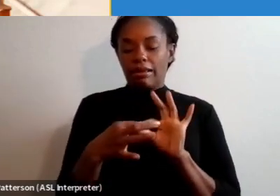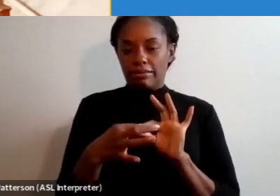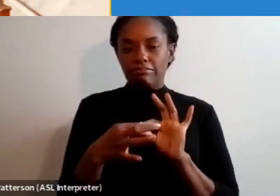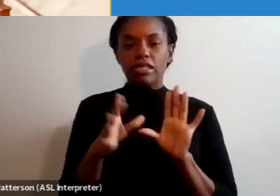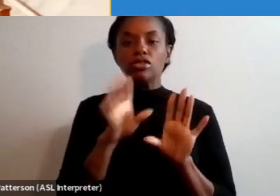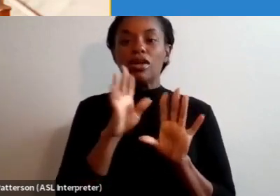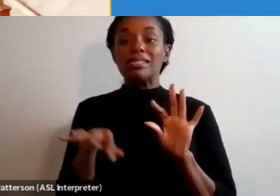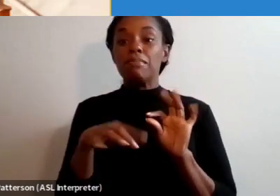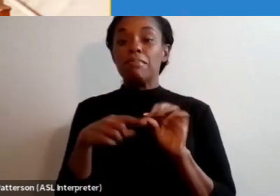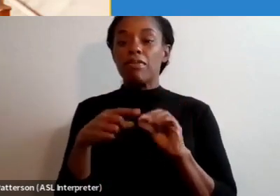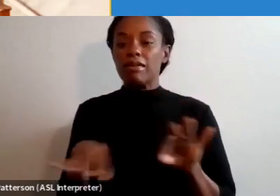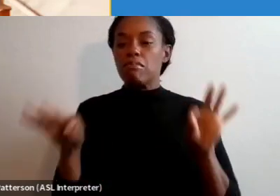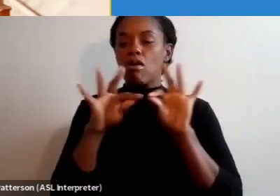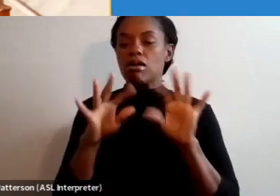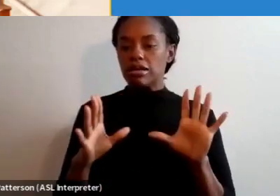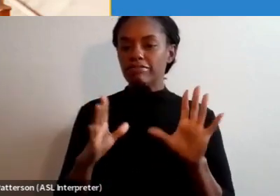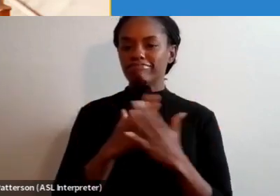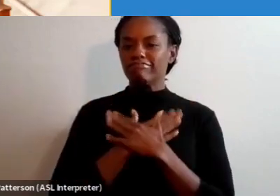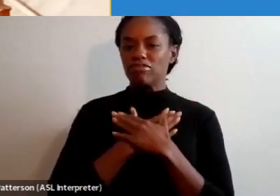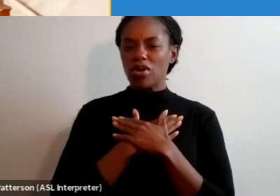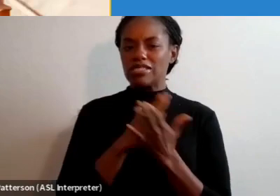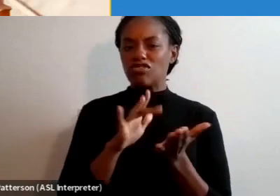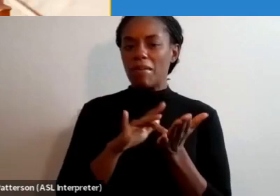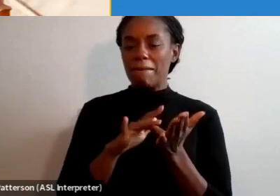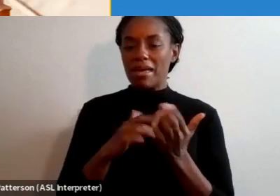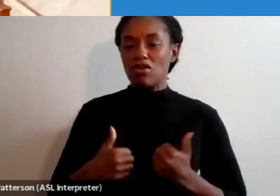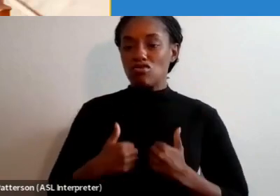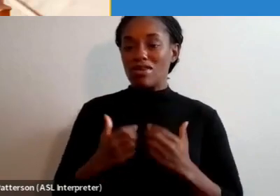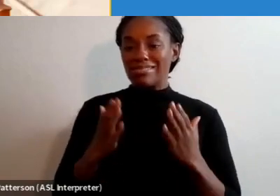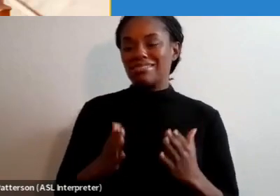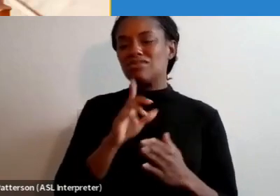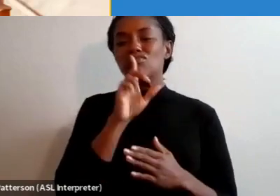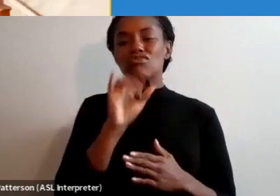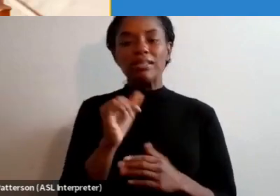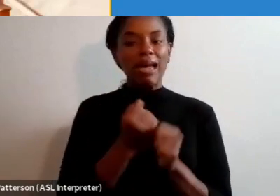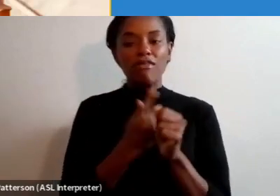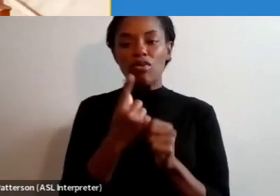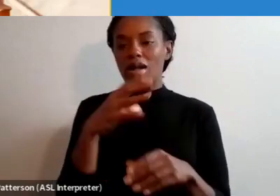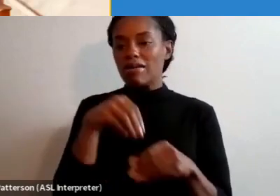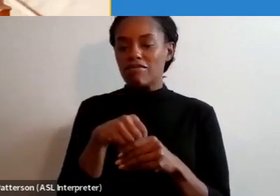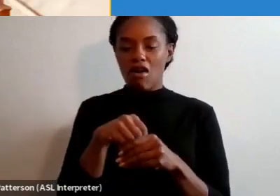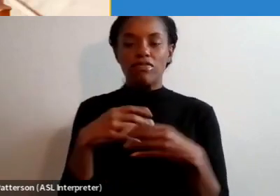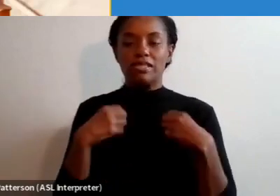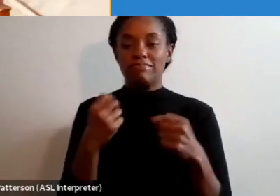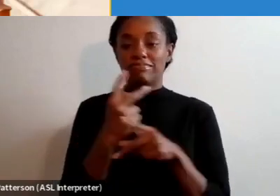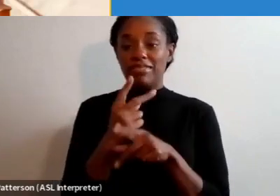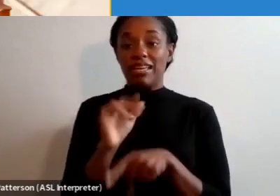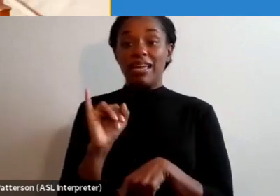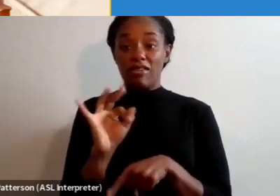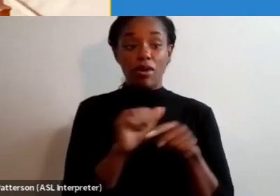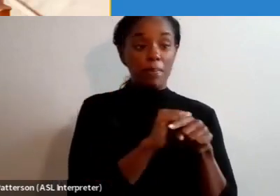of rest for medical residents as well, and really for all healthcare practitioners, and how if we do rest as we practice,